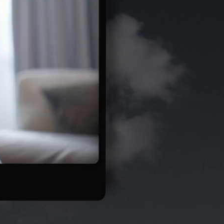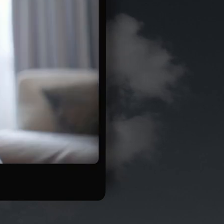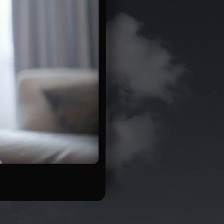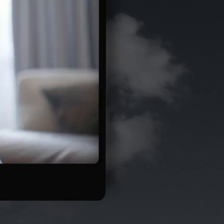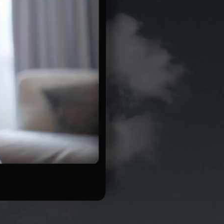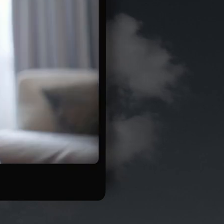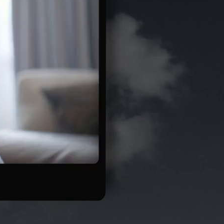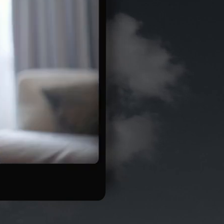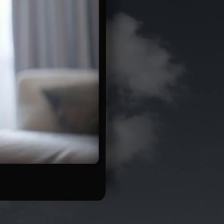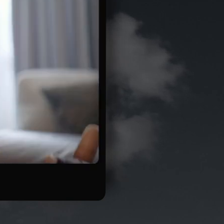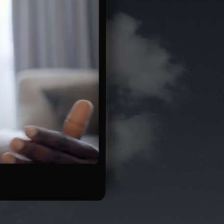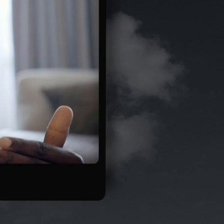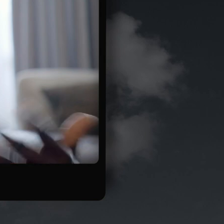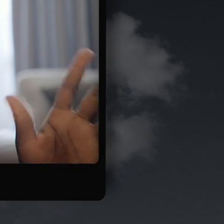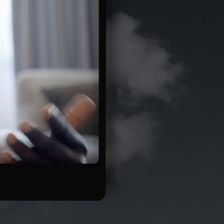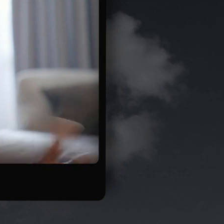When I went deaf,